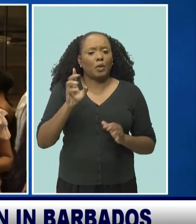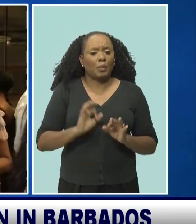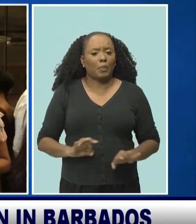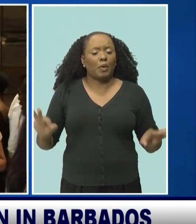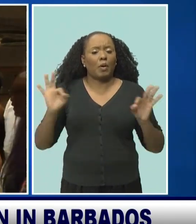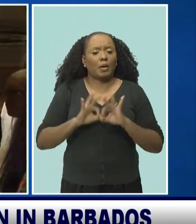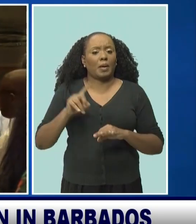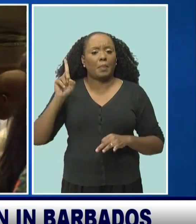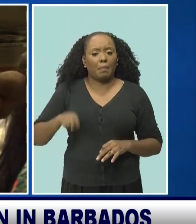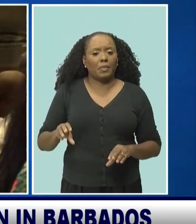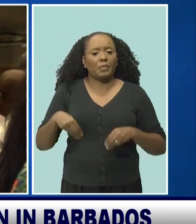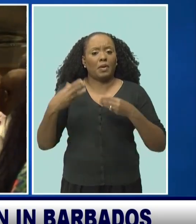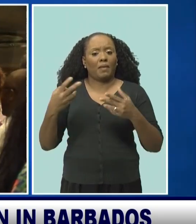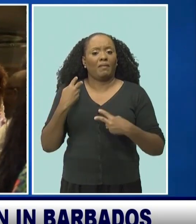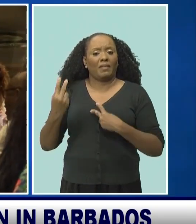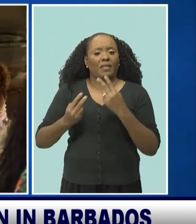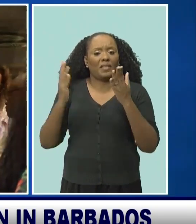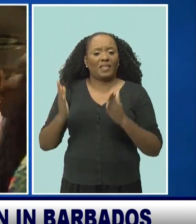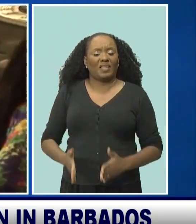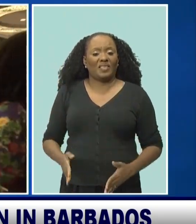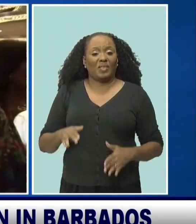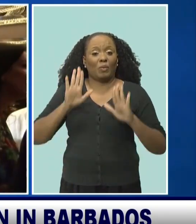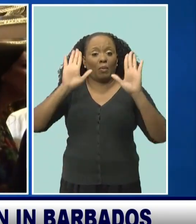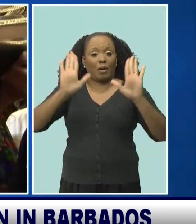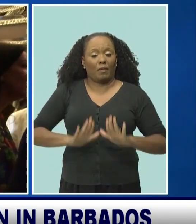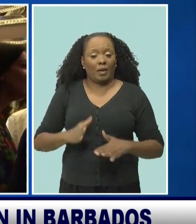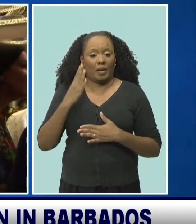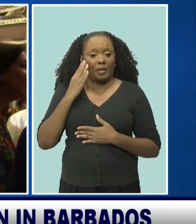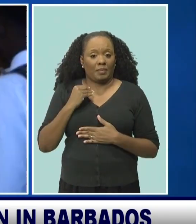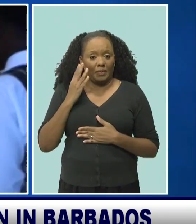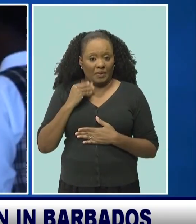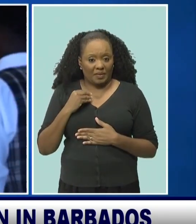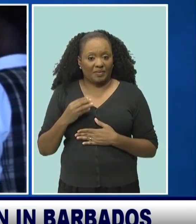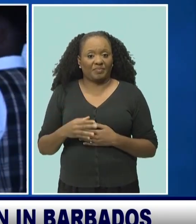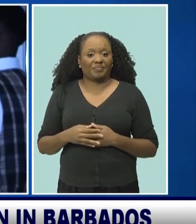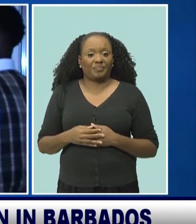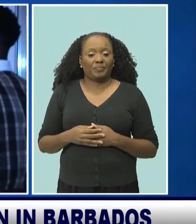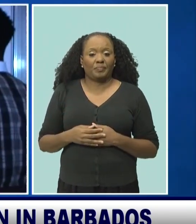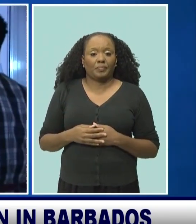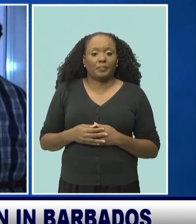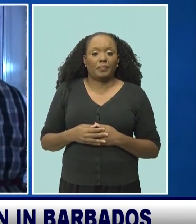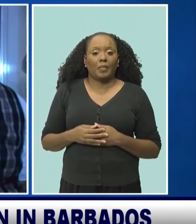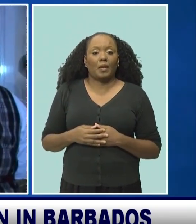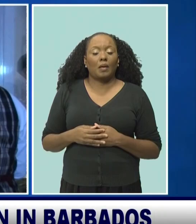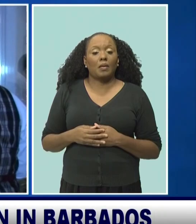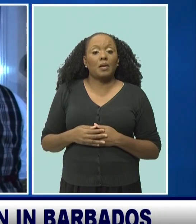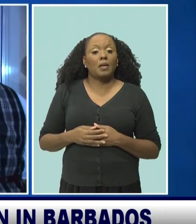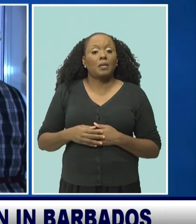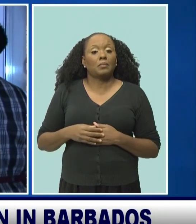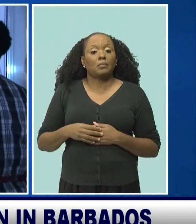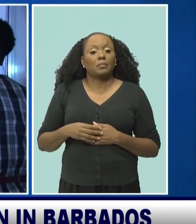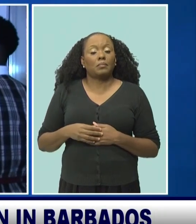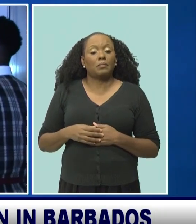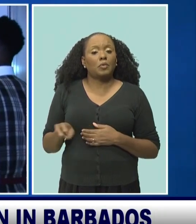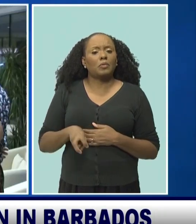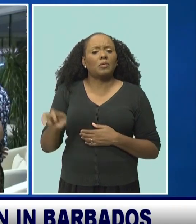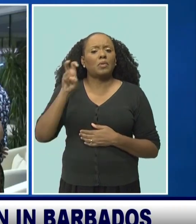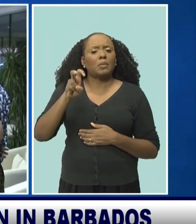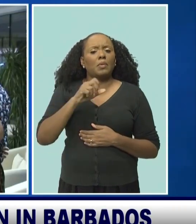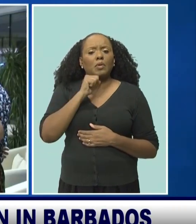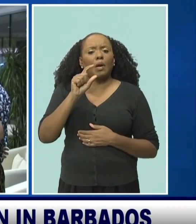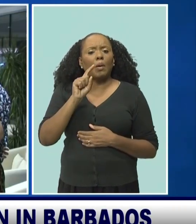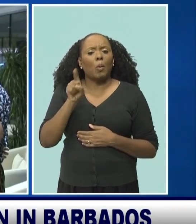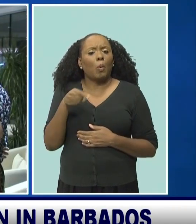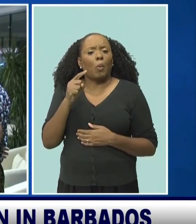must play our part to give visitors the experience of their life. Though being vital to Barbados, she says the island will not make it purely on the Sun,